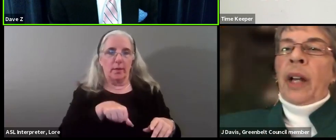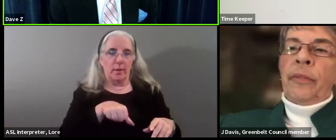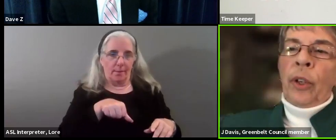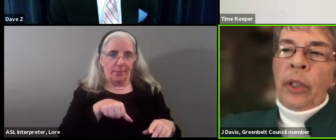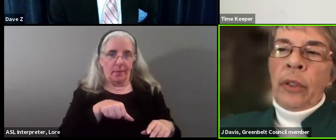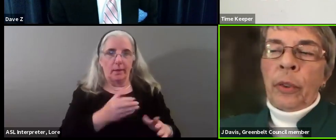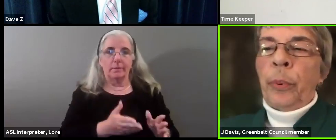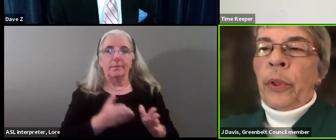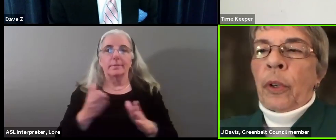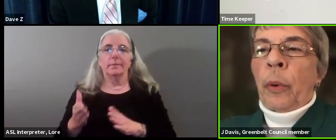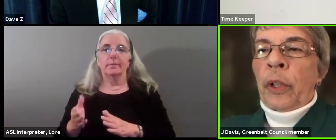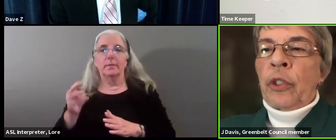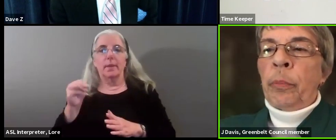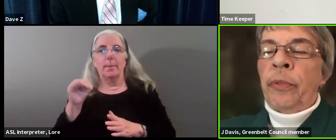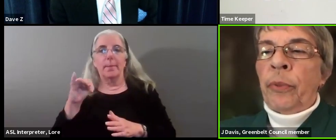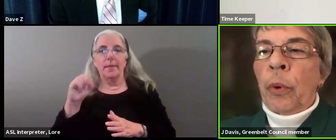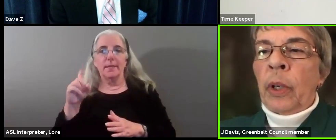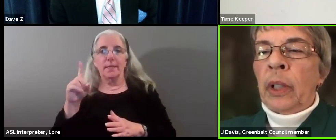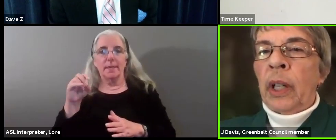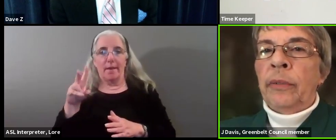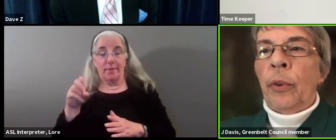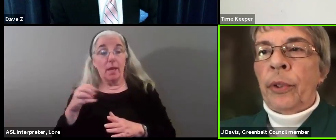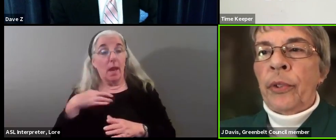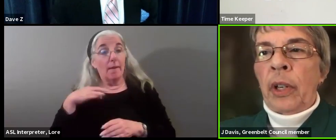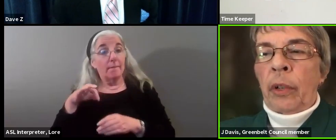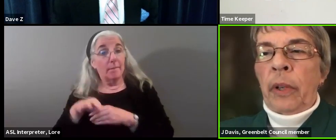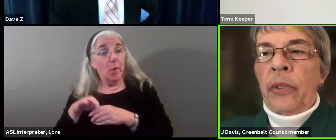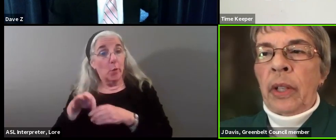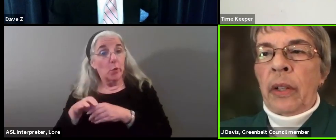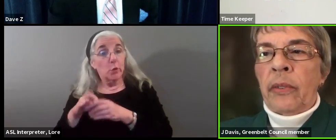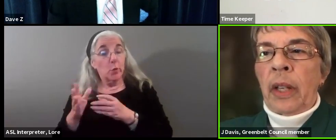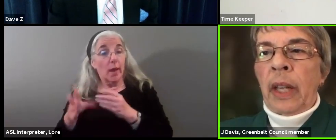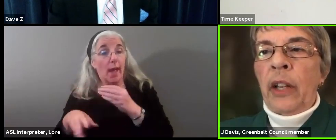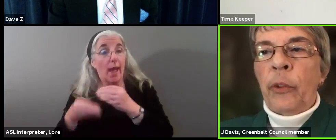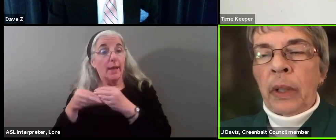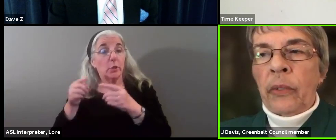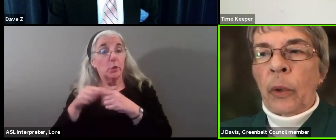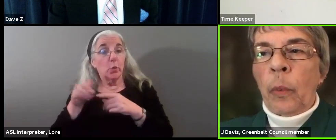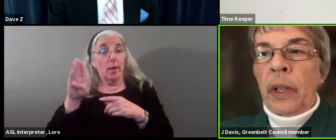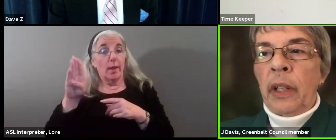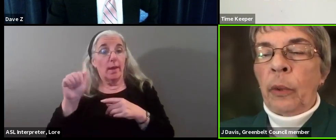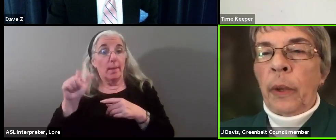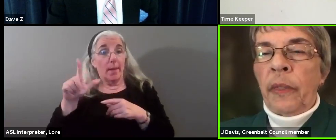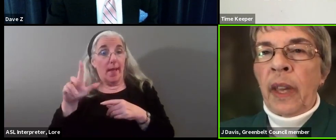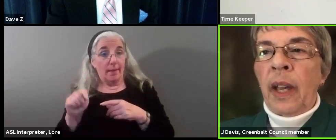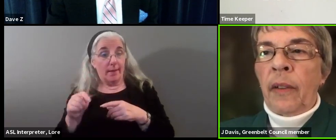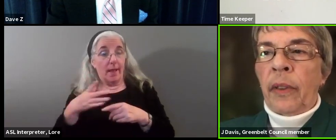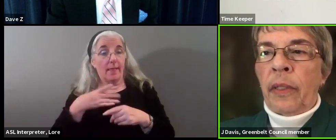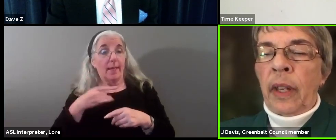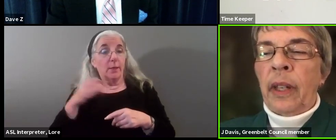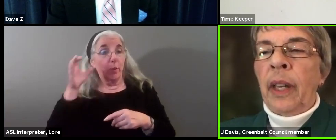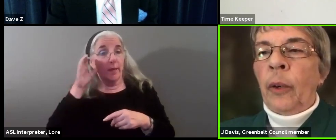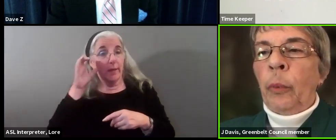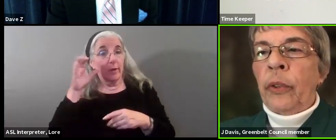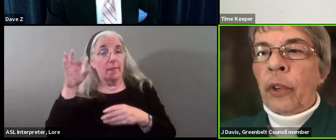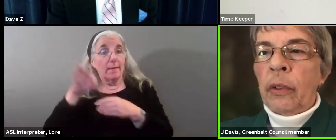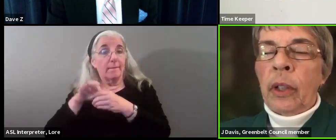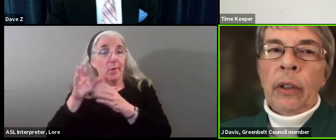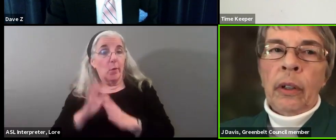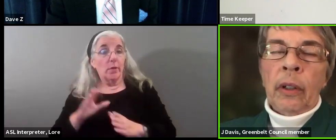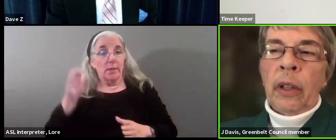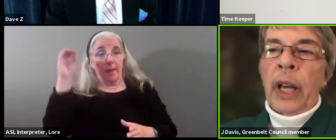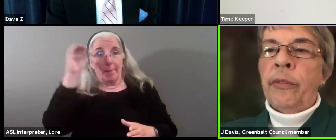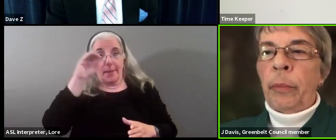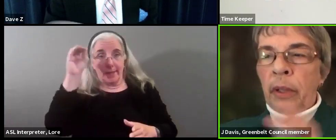Well, I voted to put the question before our voters and our residents, and that is because I want to hear what they have to think. We